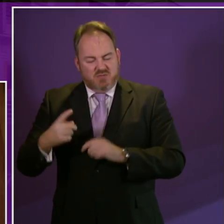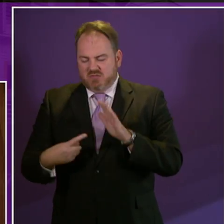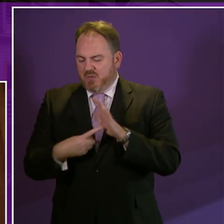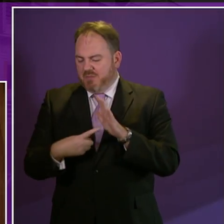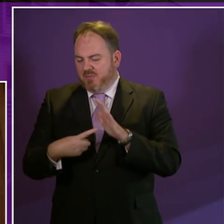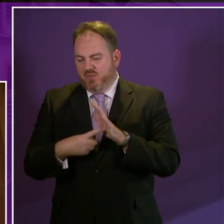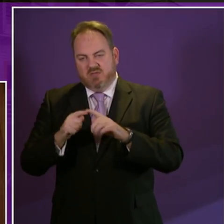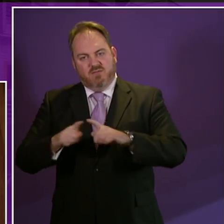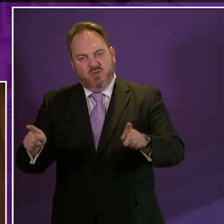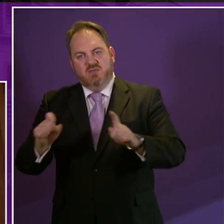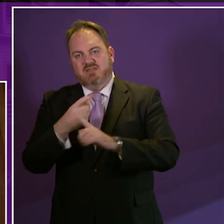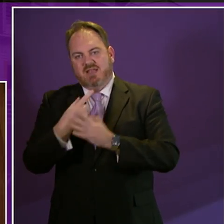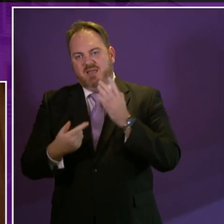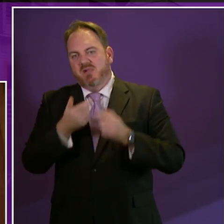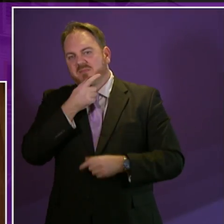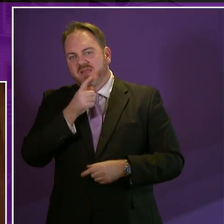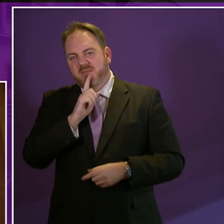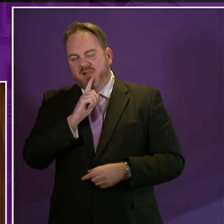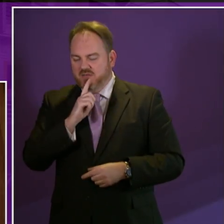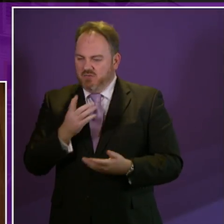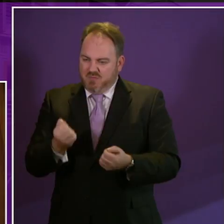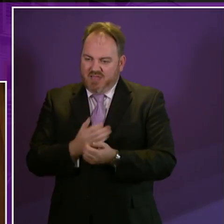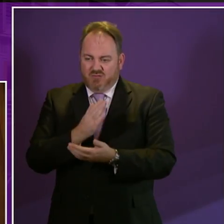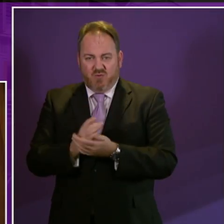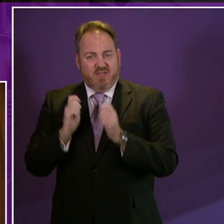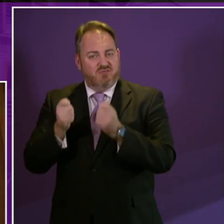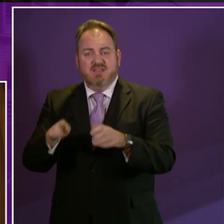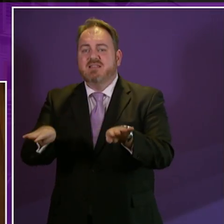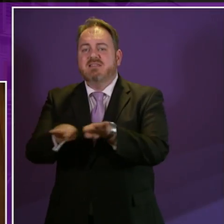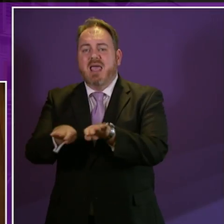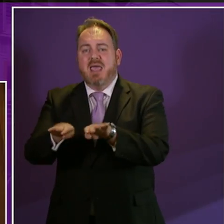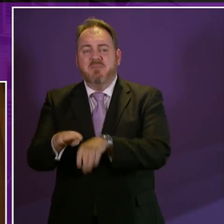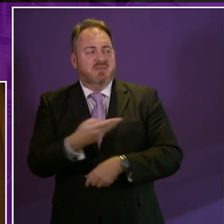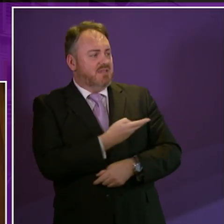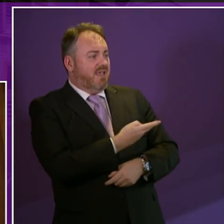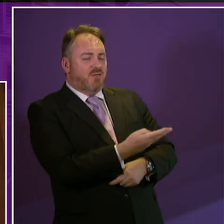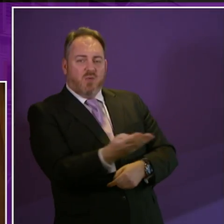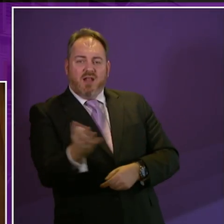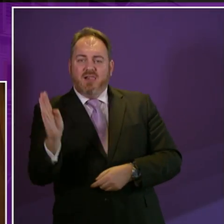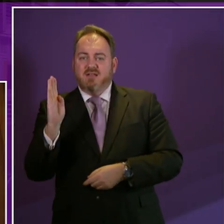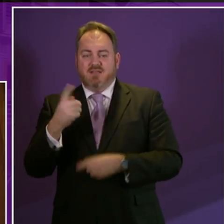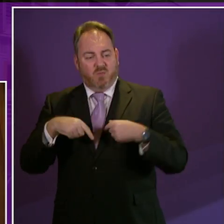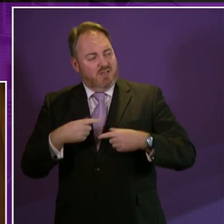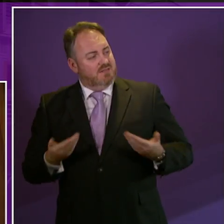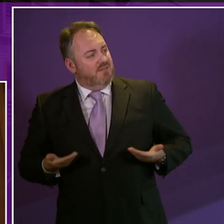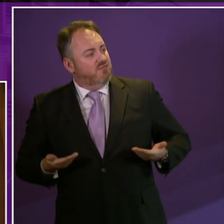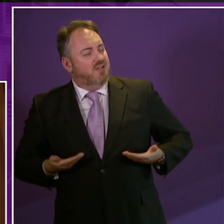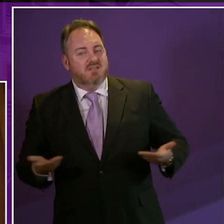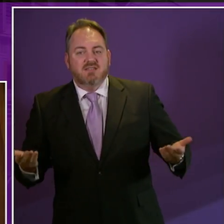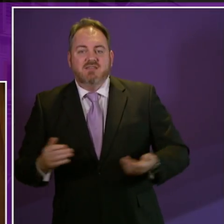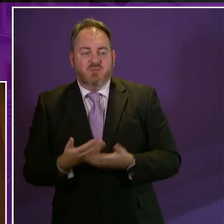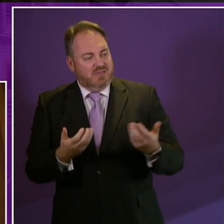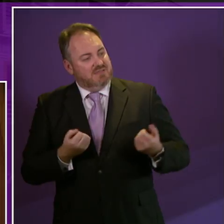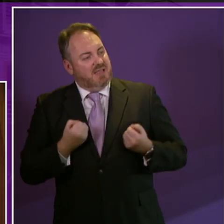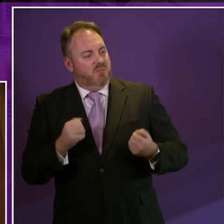disabled people being able to enjoy the rights as citizens of a fair society. So this is all a step in the right direction. And the